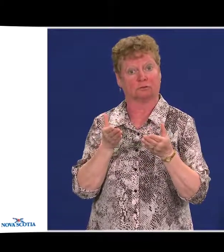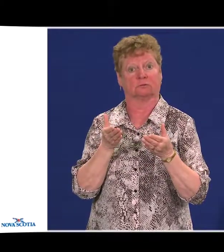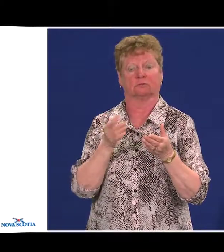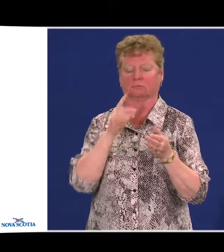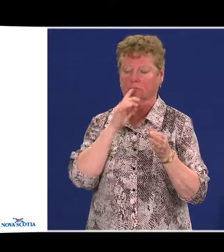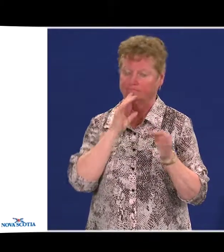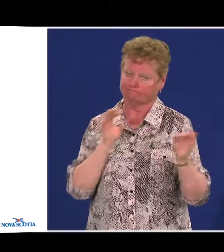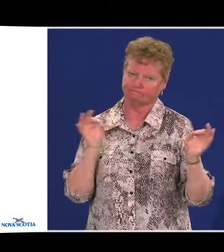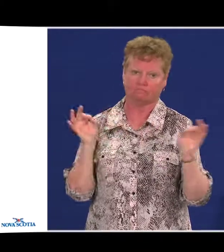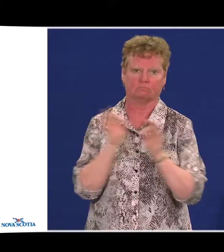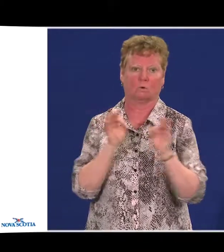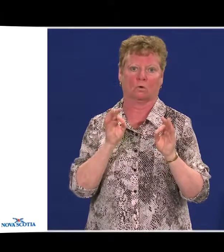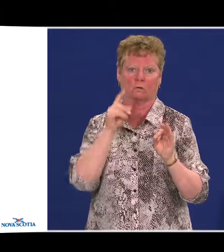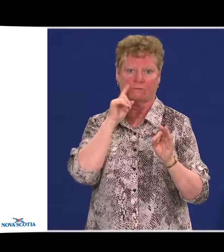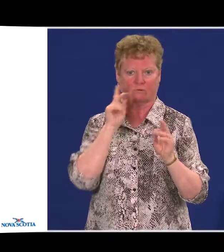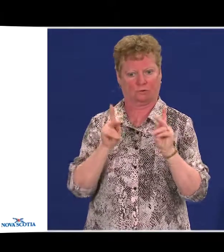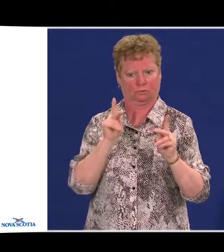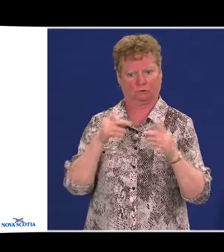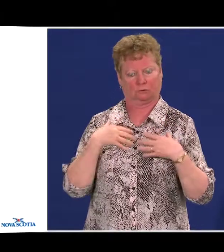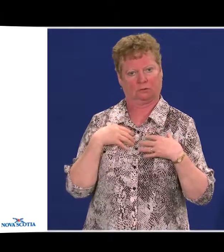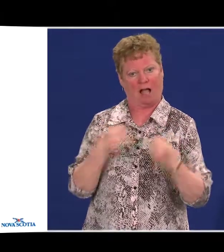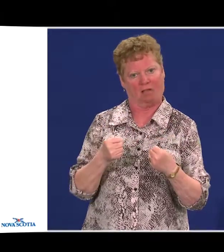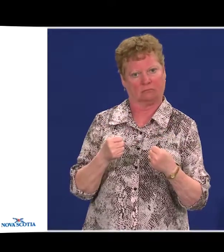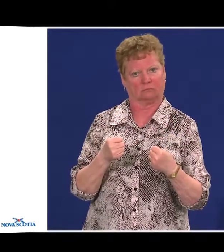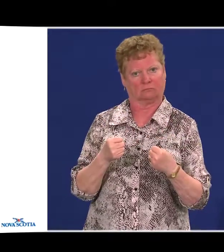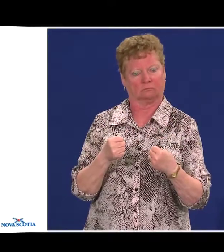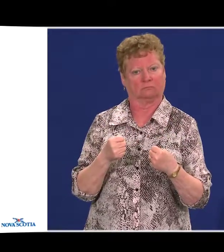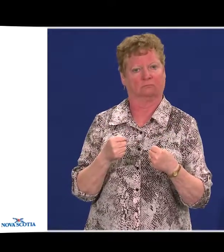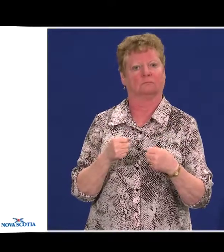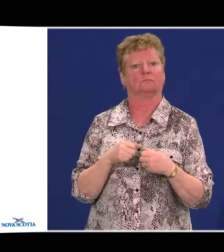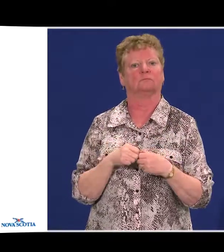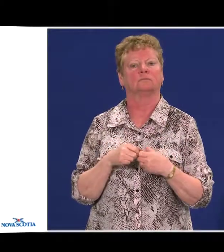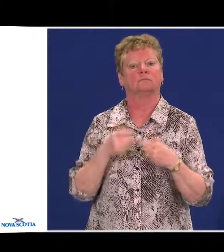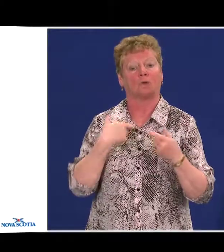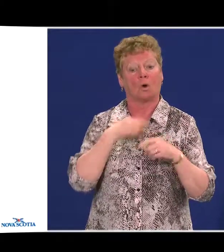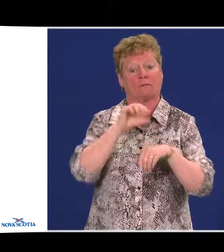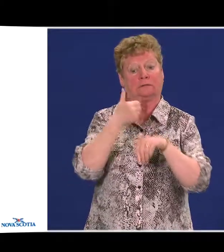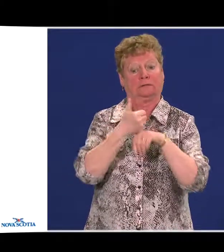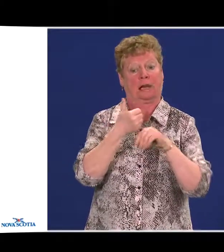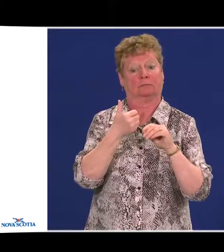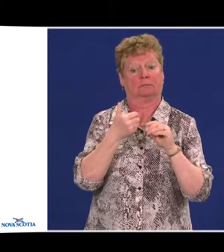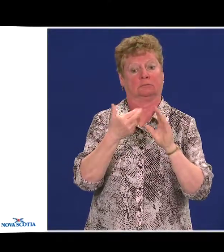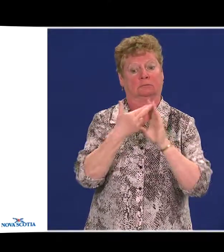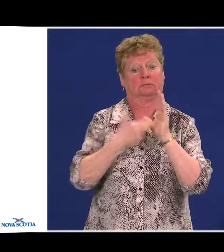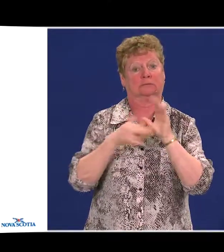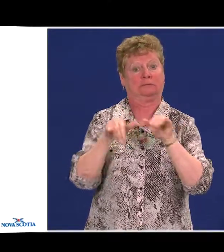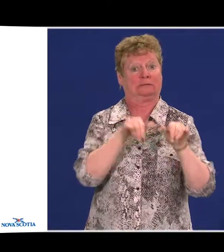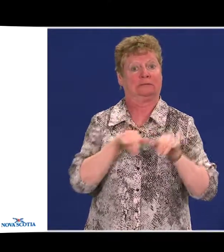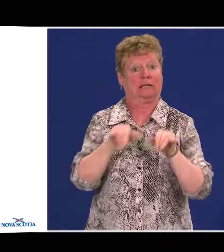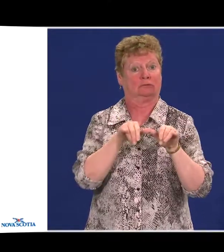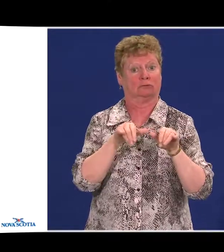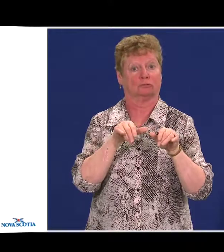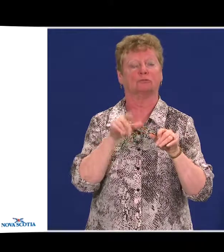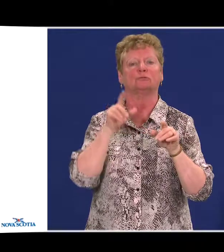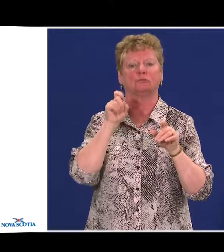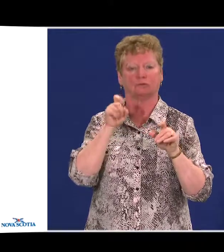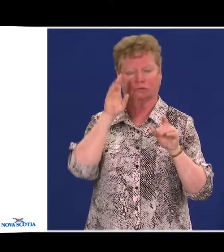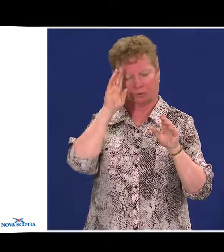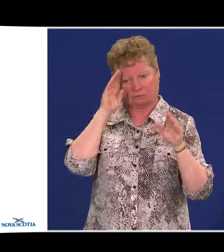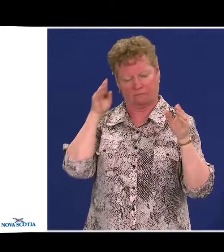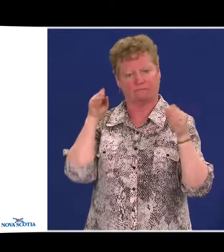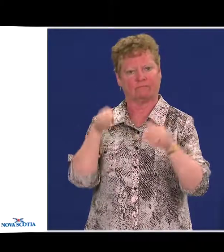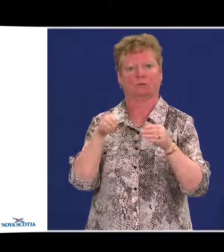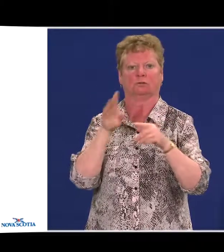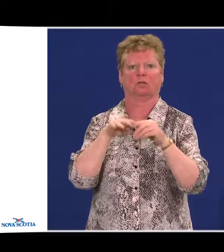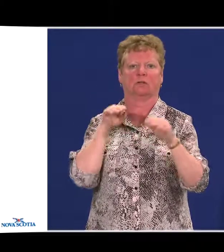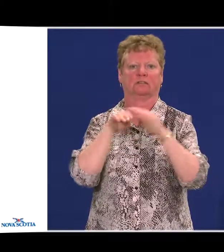fundamentally important to one's health and well-being. Standards developed under this area should focus on the broadest level